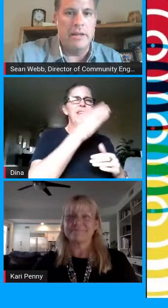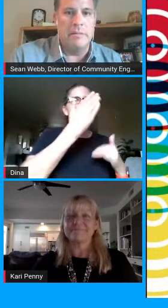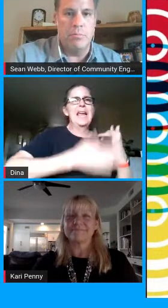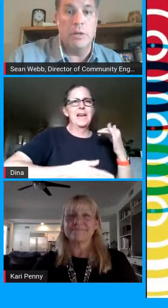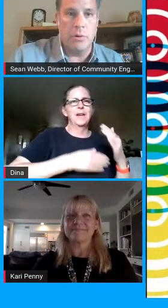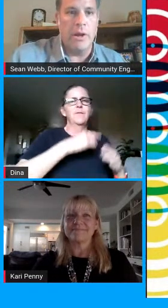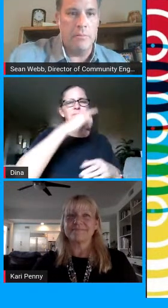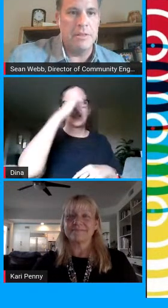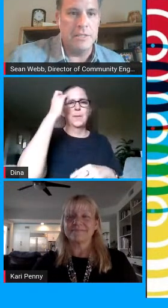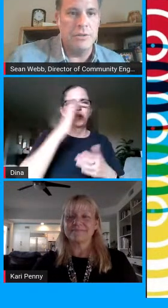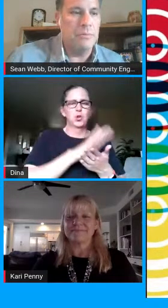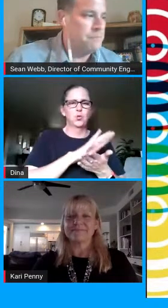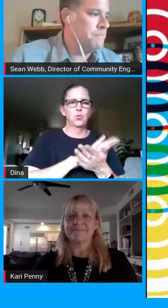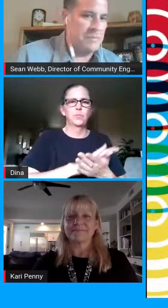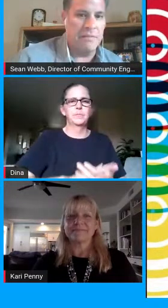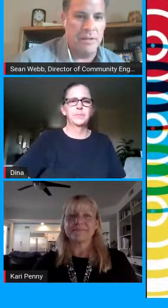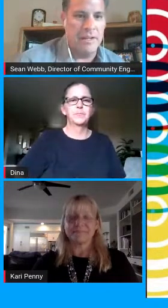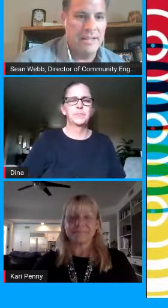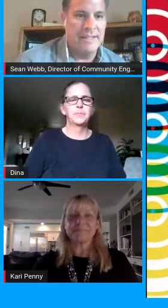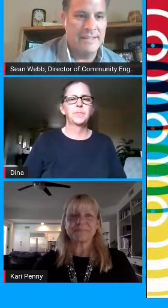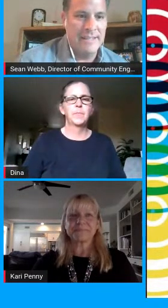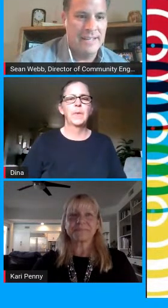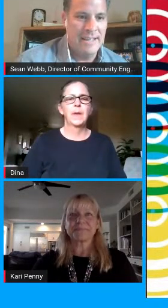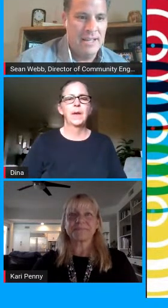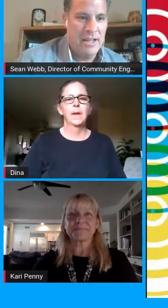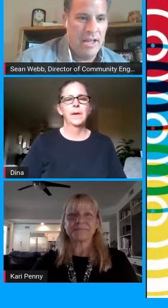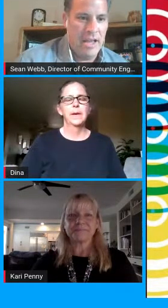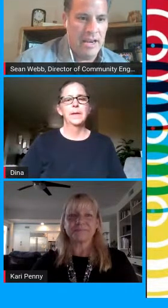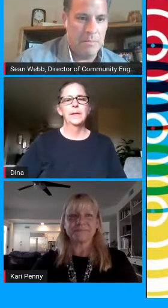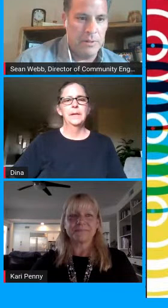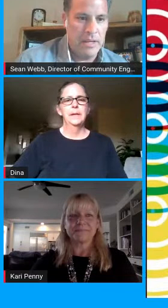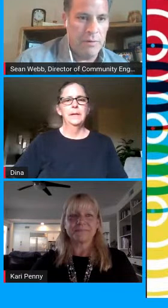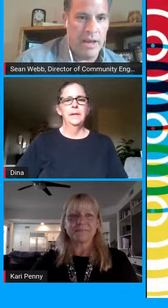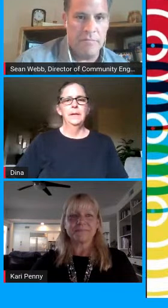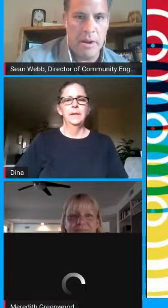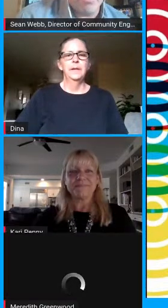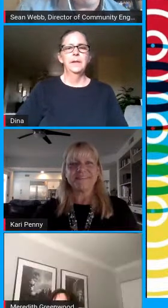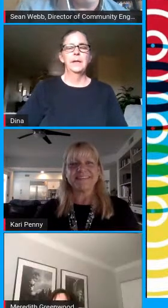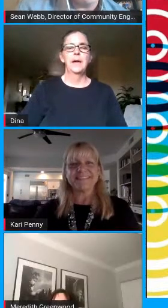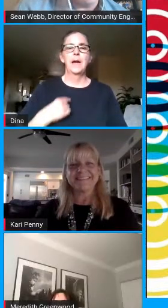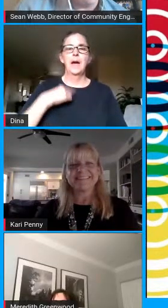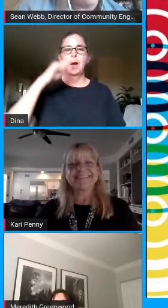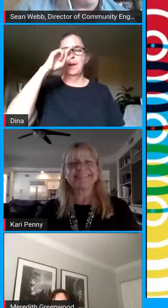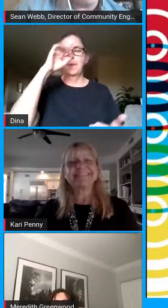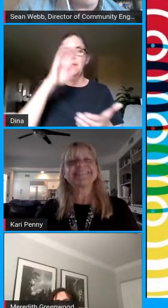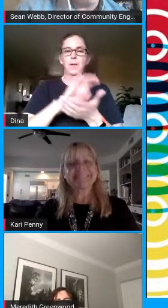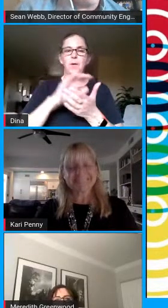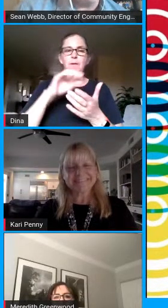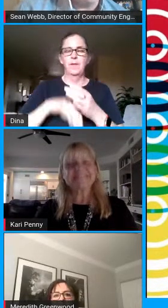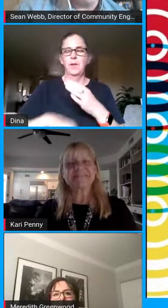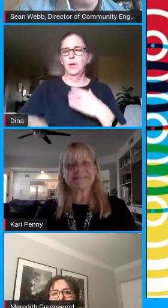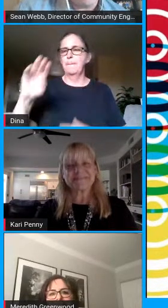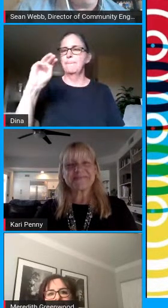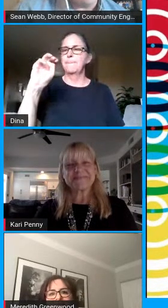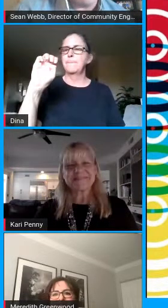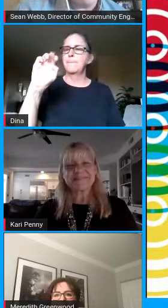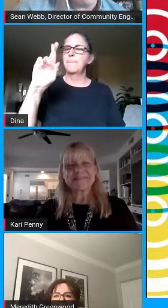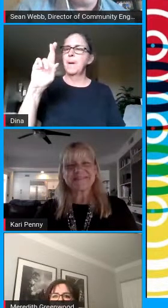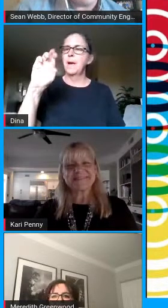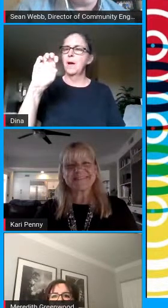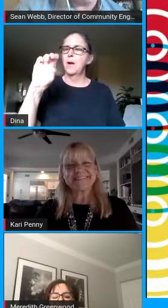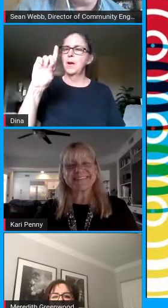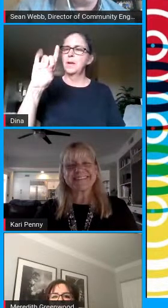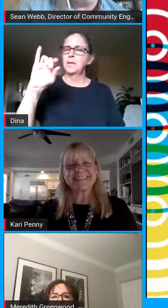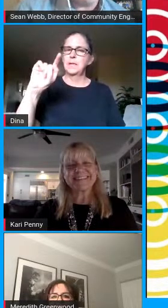glad that you highlighted what's going on with that too definitely and i believe we have meredith who's going to come on to talk about virtual office